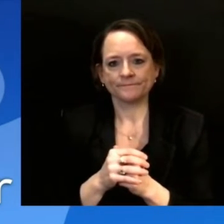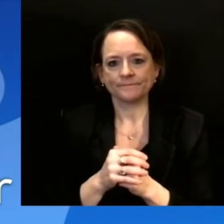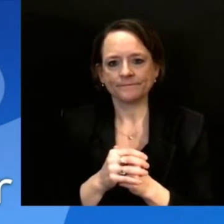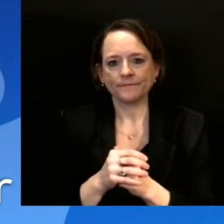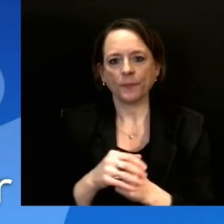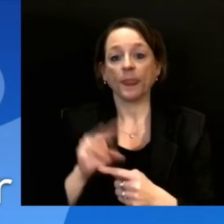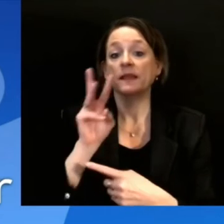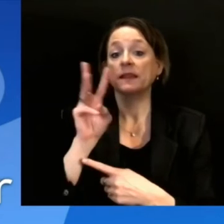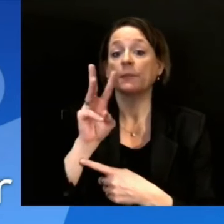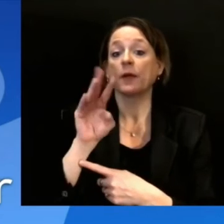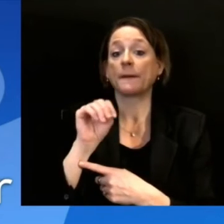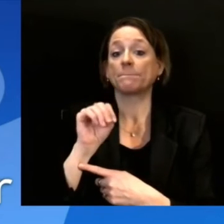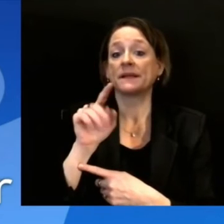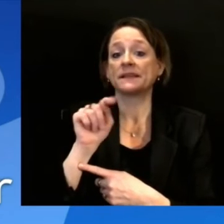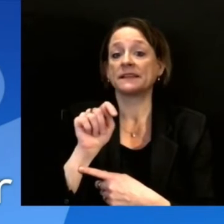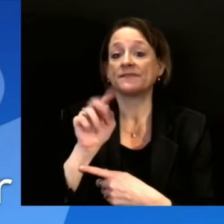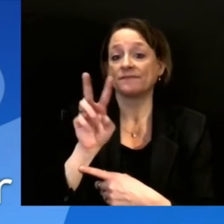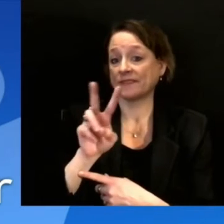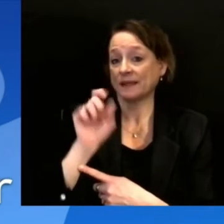Madison. Nikki.